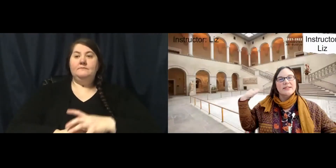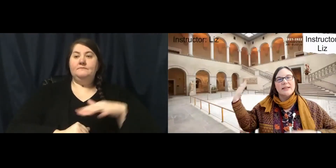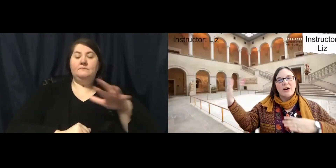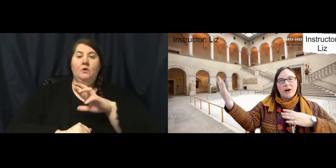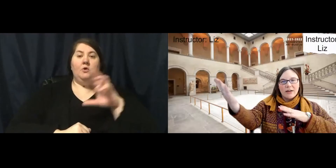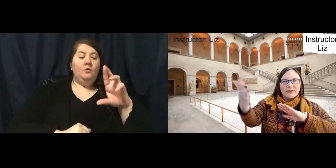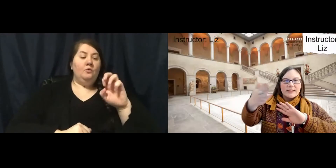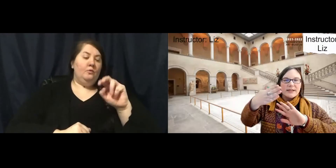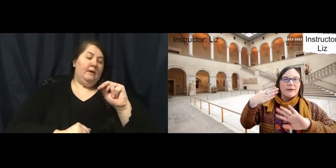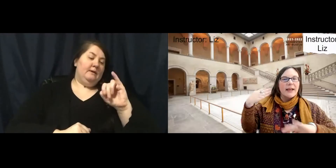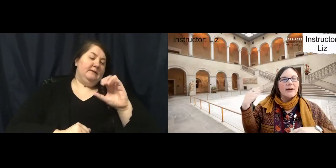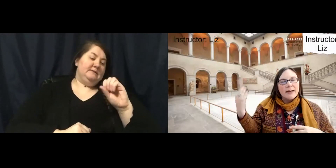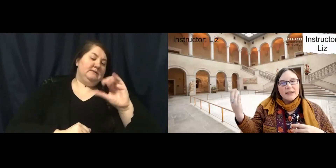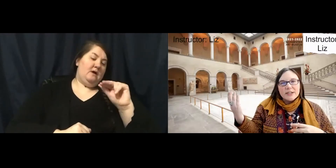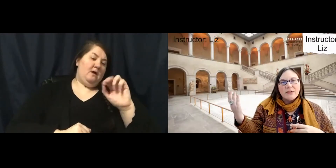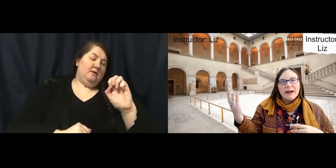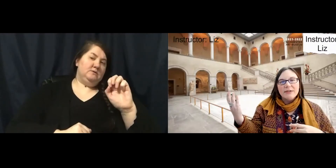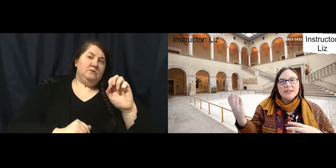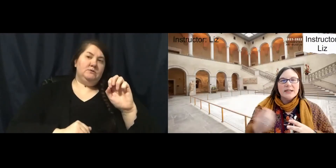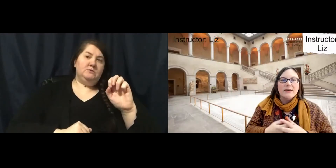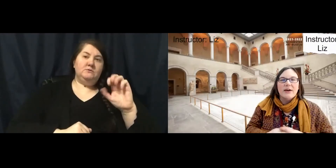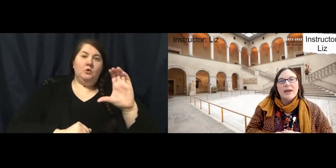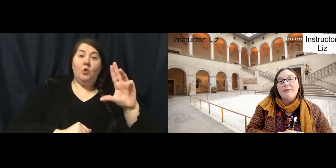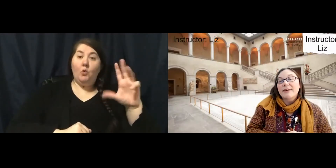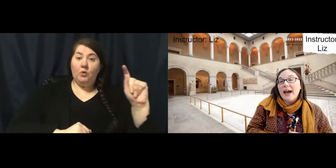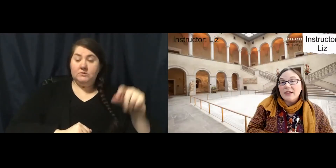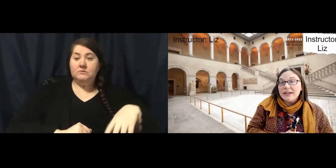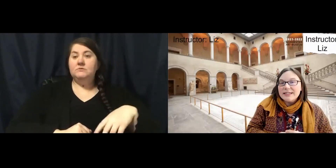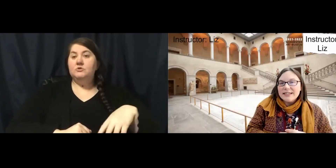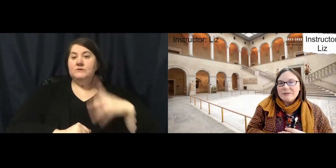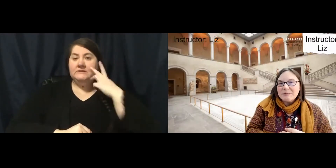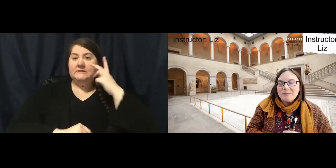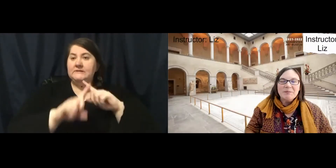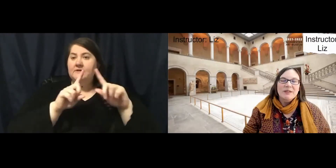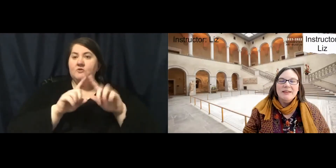you can see all of the different areas around here that we have galleries.